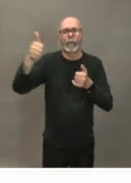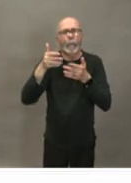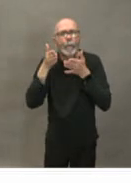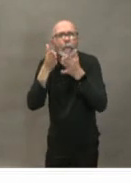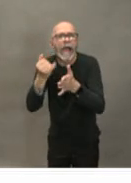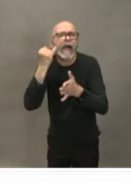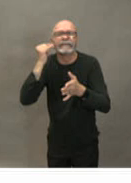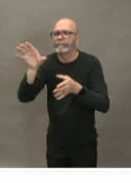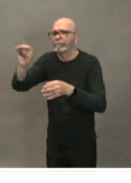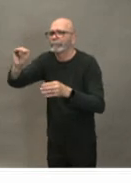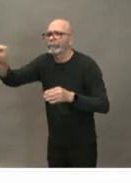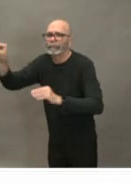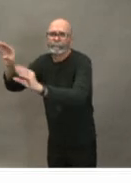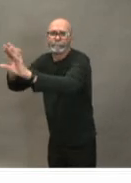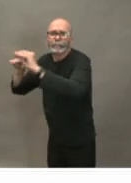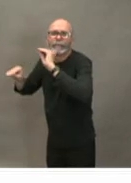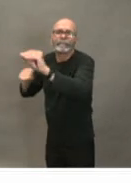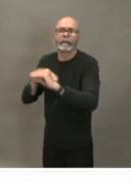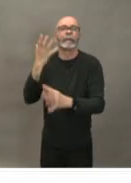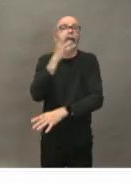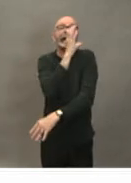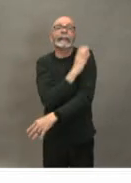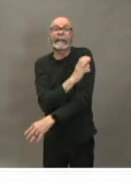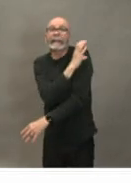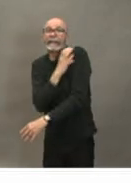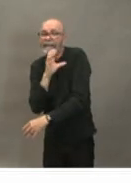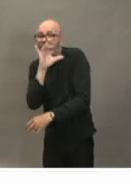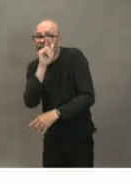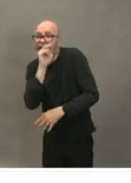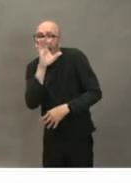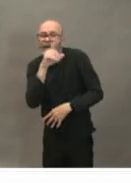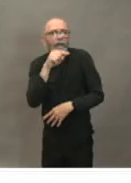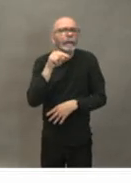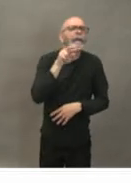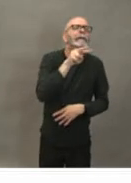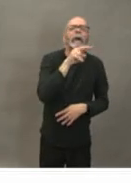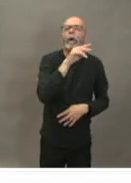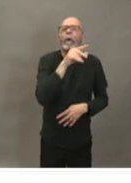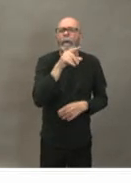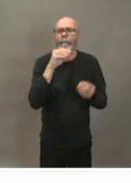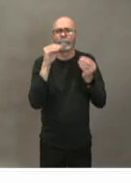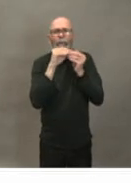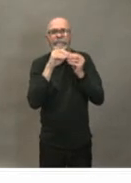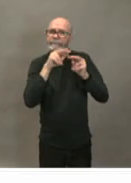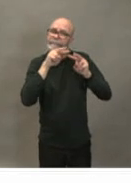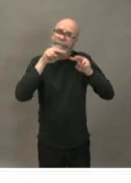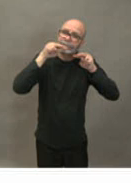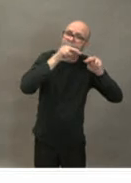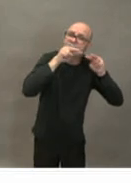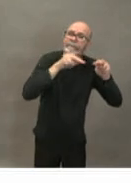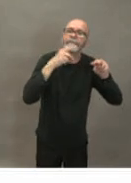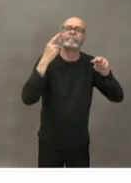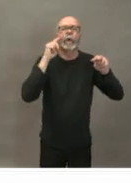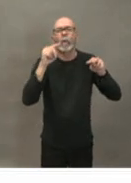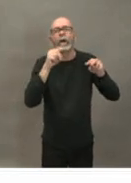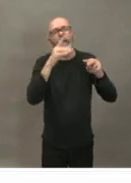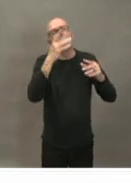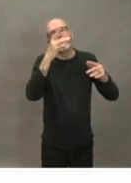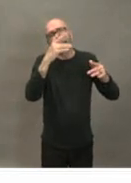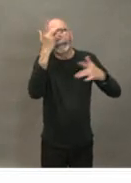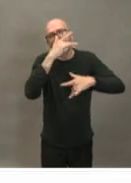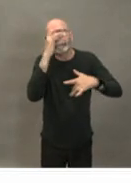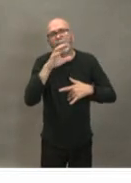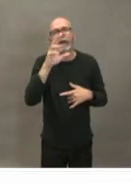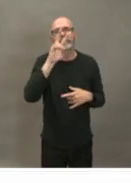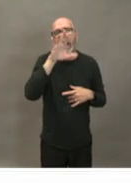for example a clinic to provide ongoing inpatient care in an environment if we were faced with that we've also looked at our critical care capacity